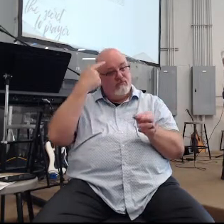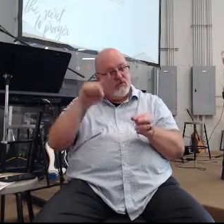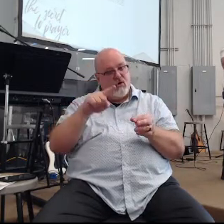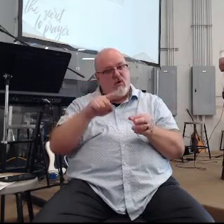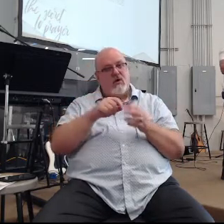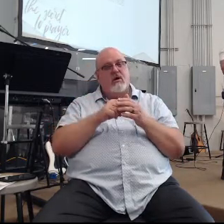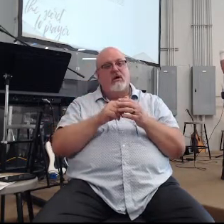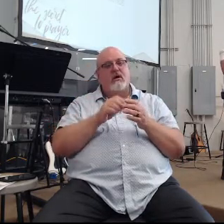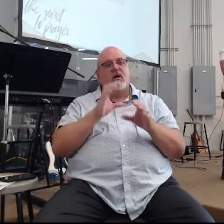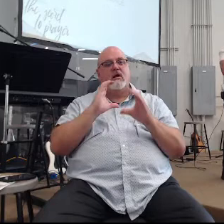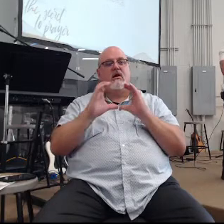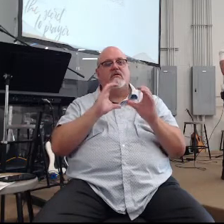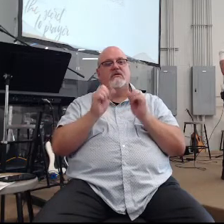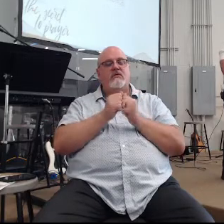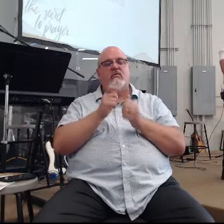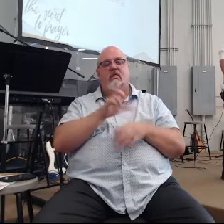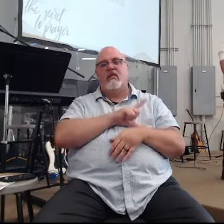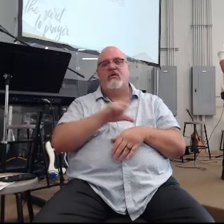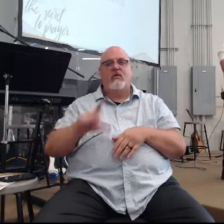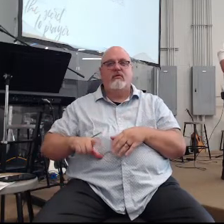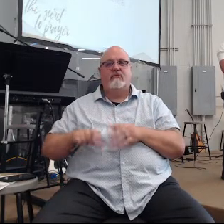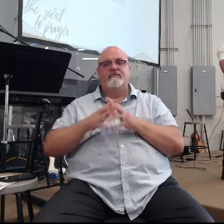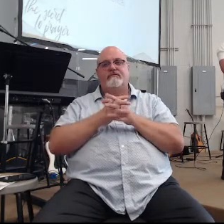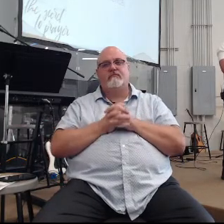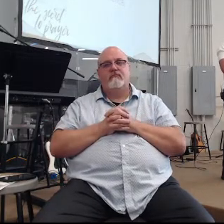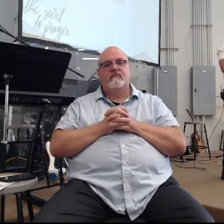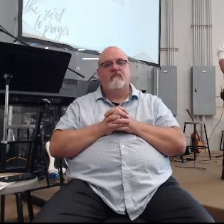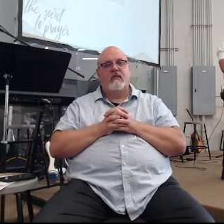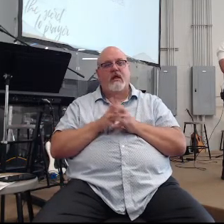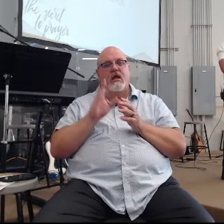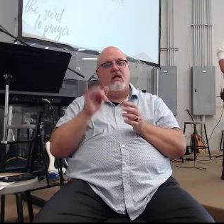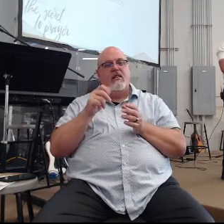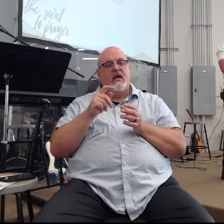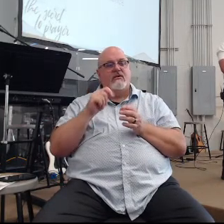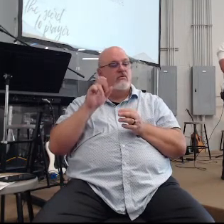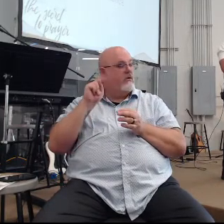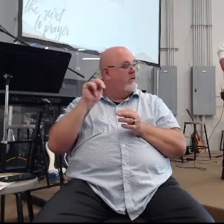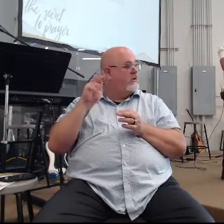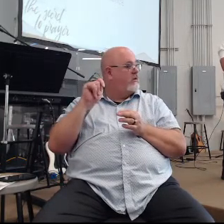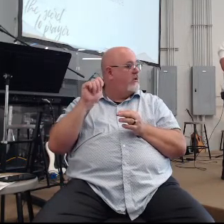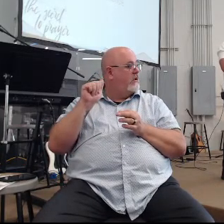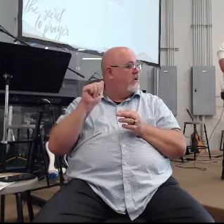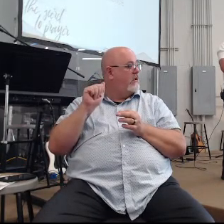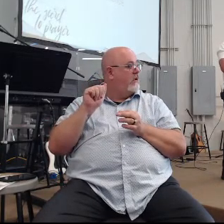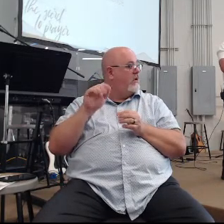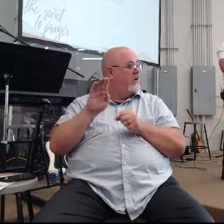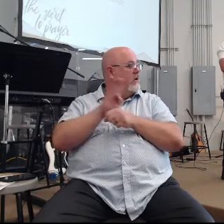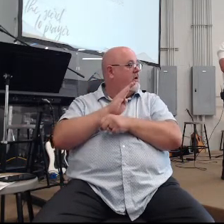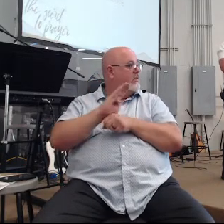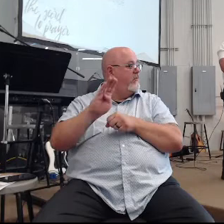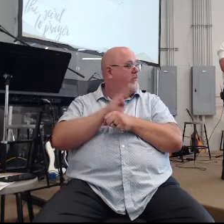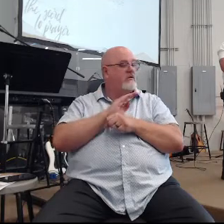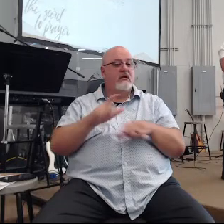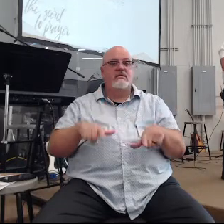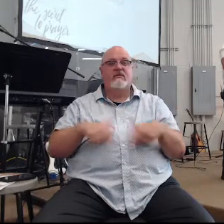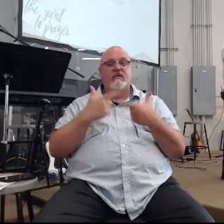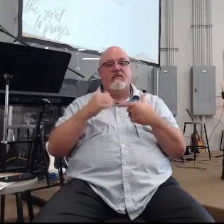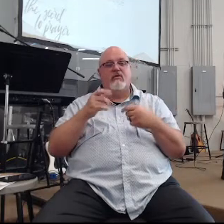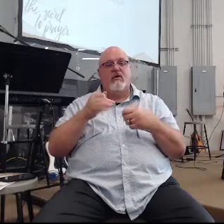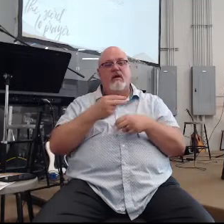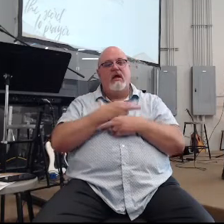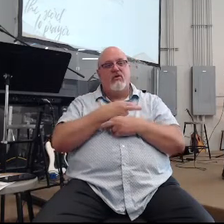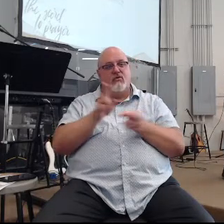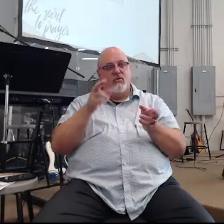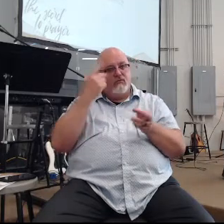for a conversation with the Lord that was what Tina that's exactly what that's part of what you were praying it's like just in the busyness of life do I even make space